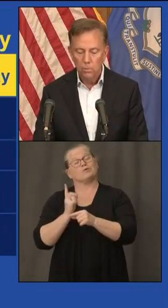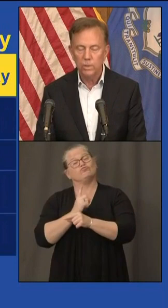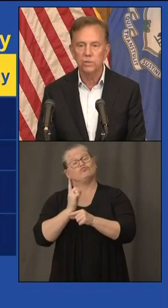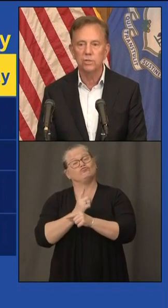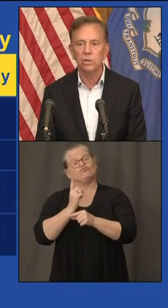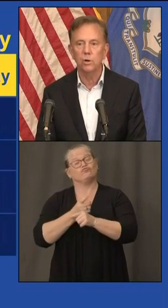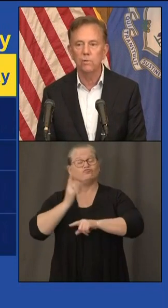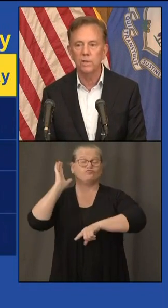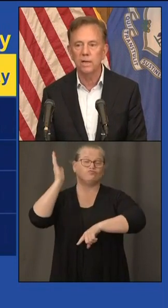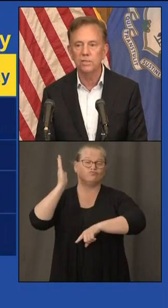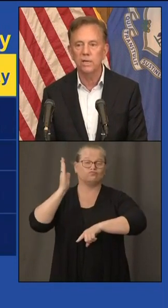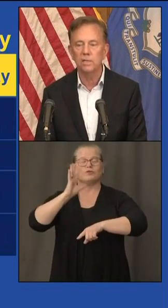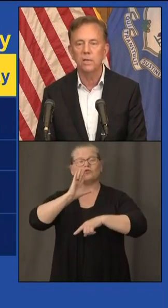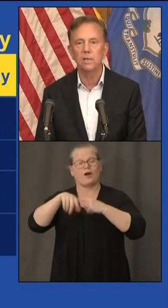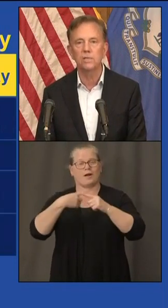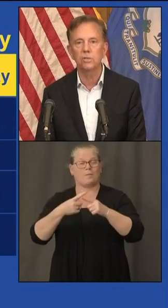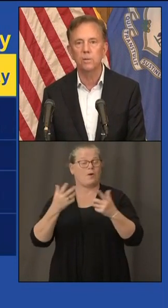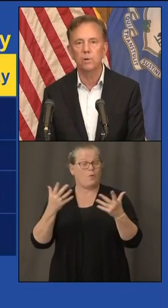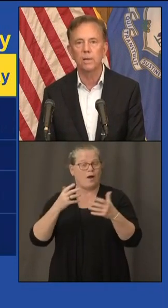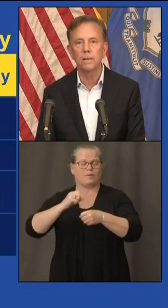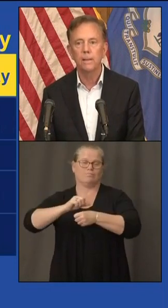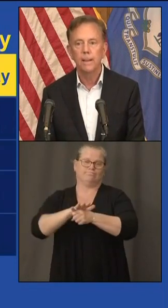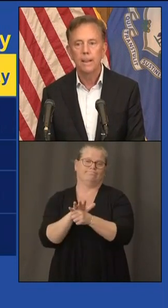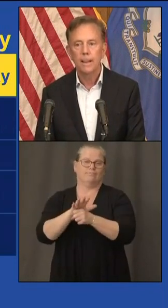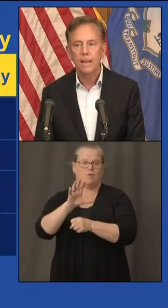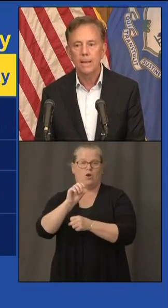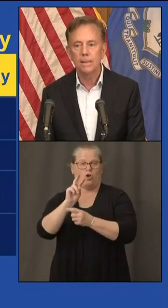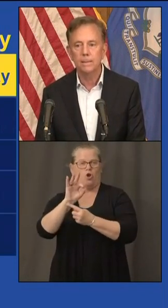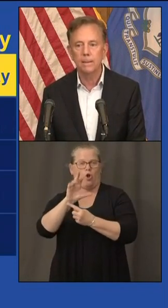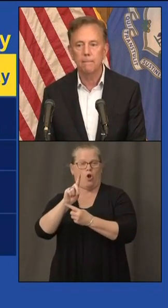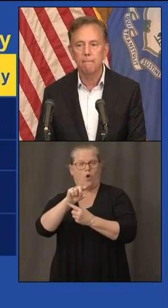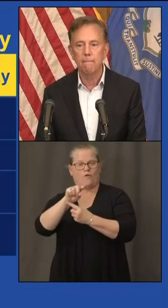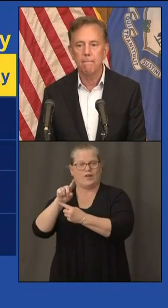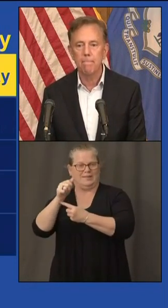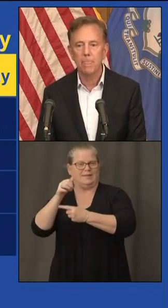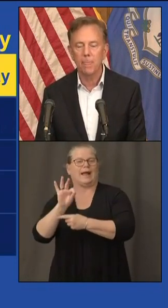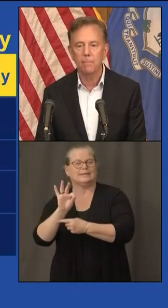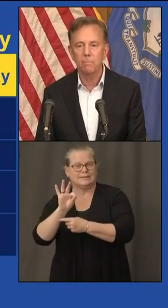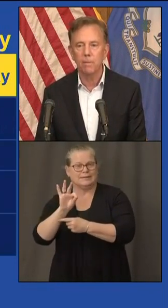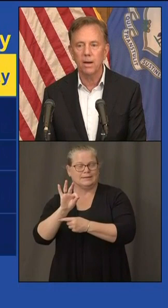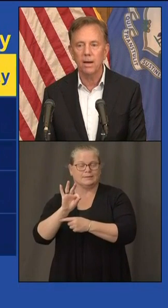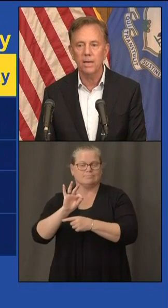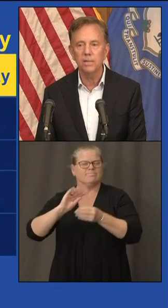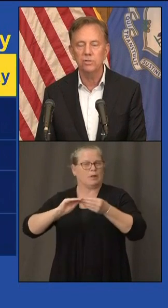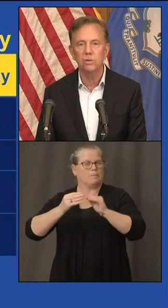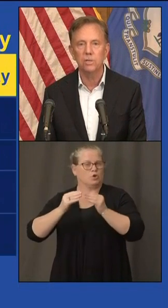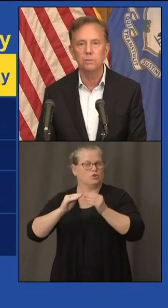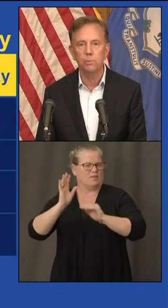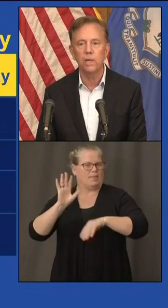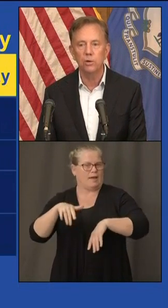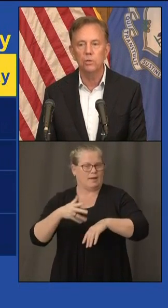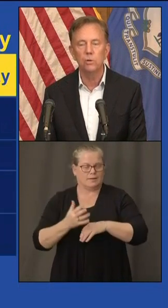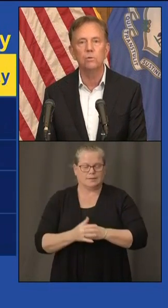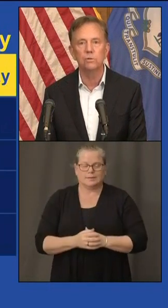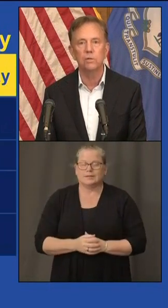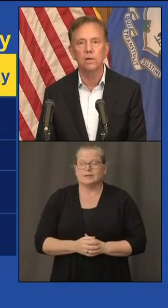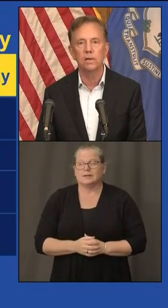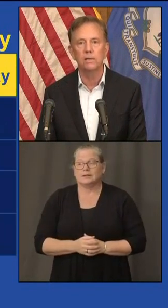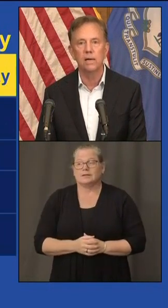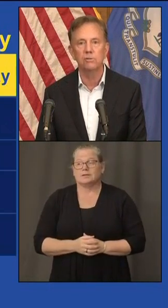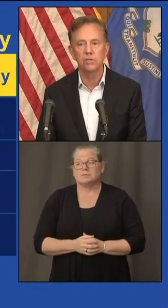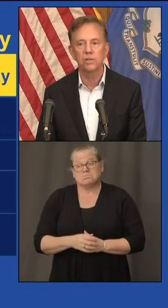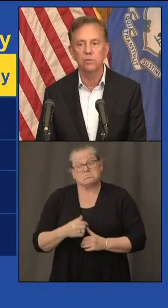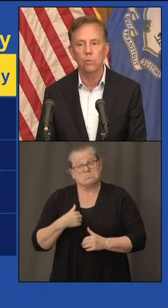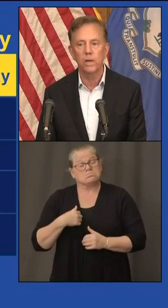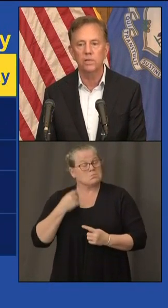which is the covet 19 daily summary and um i i consider this pretty good news